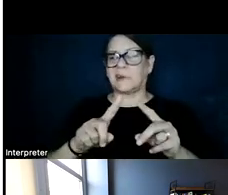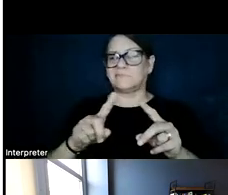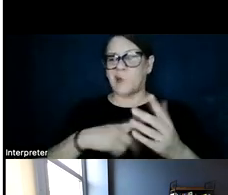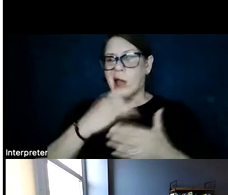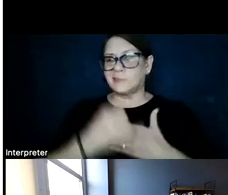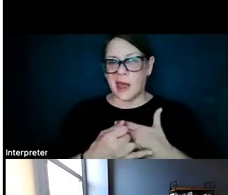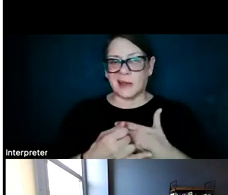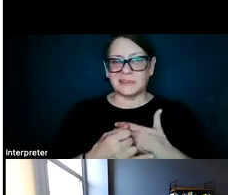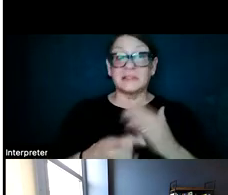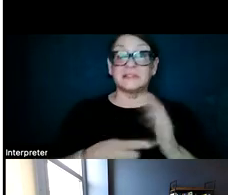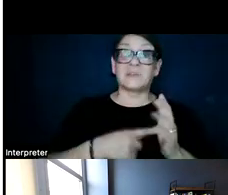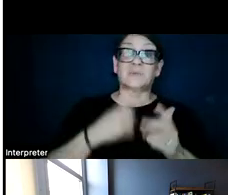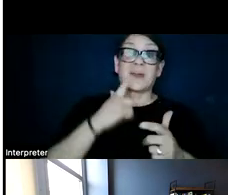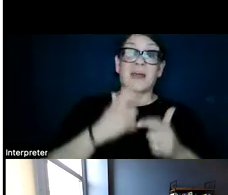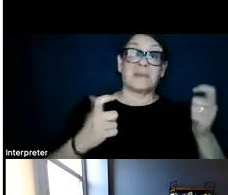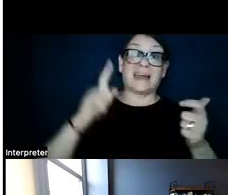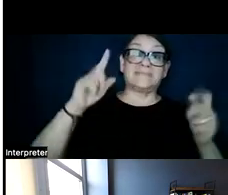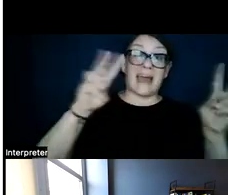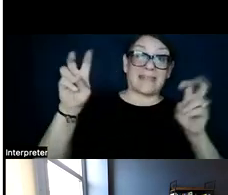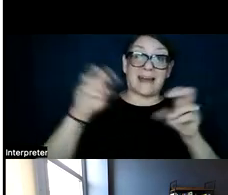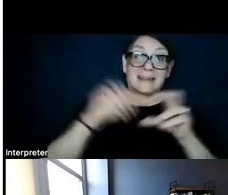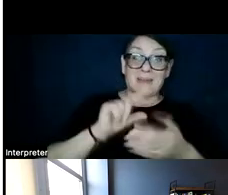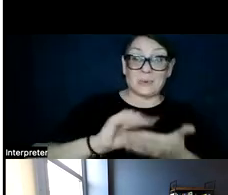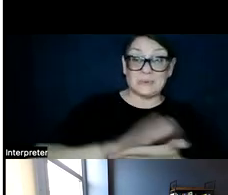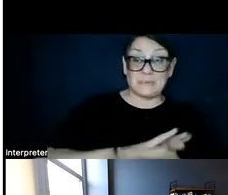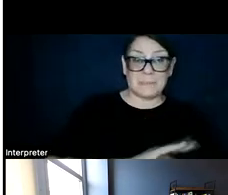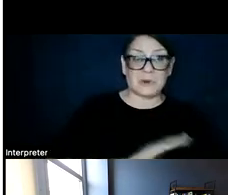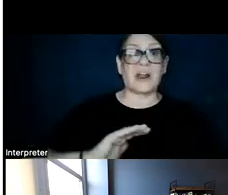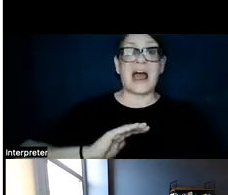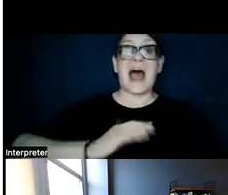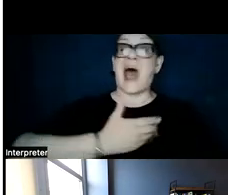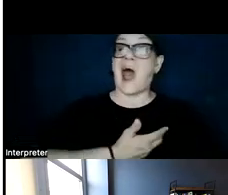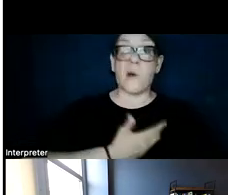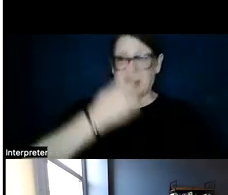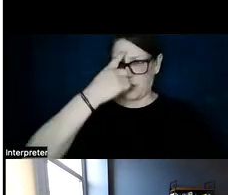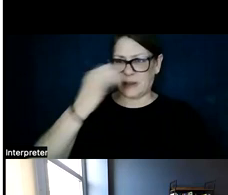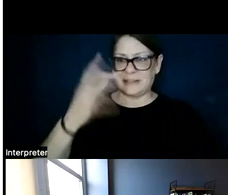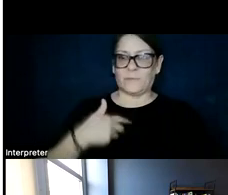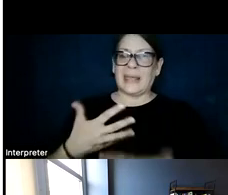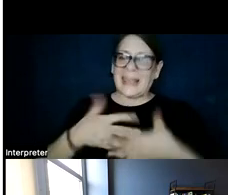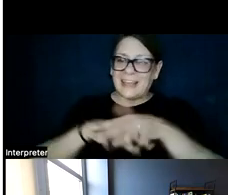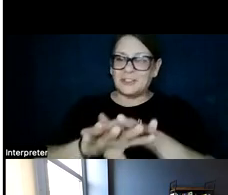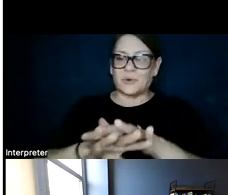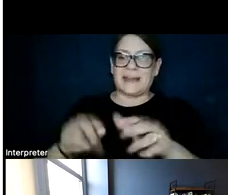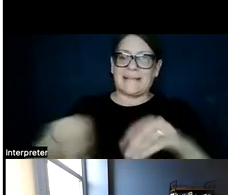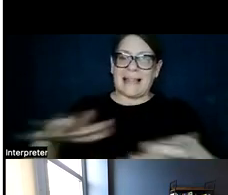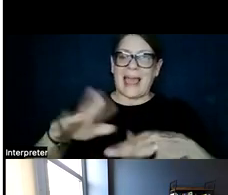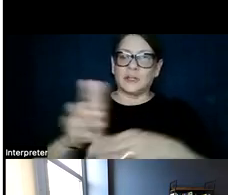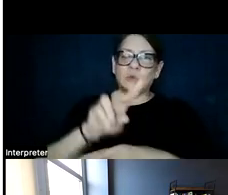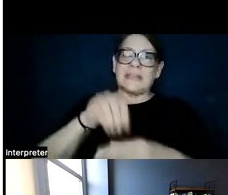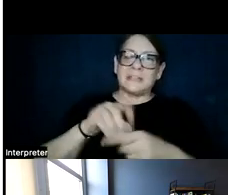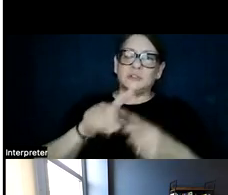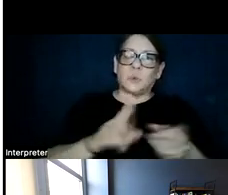And our argument, as demonstrated through our studies, is that if we integrate land use into the planning framework